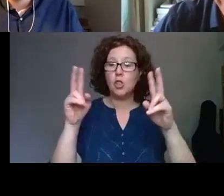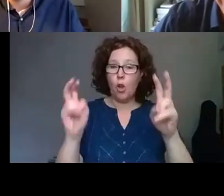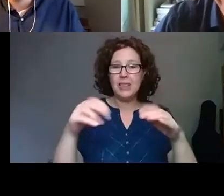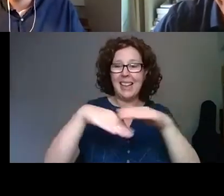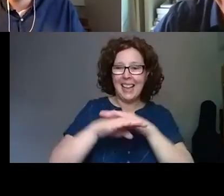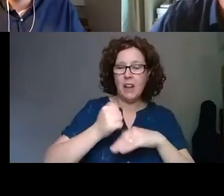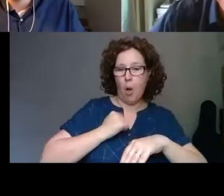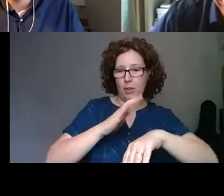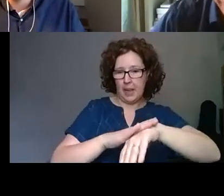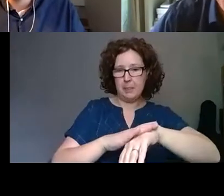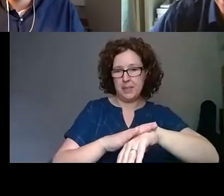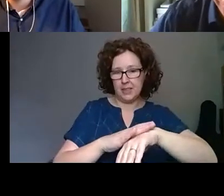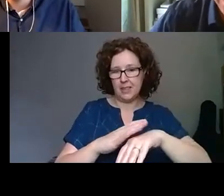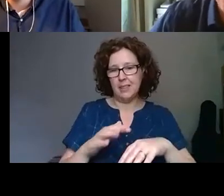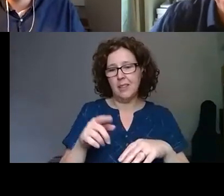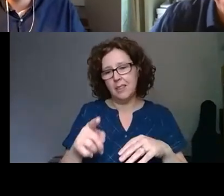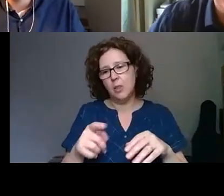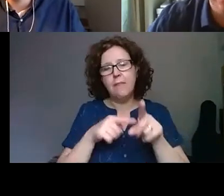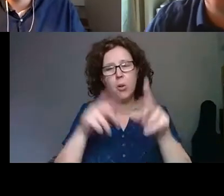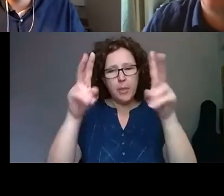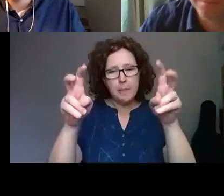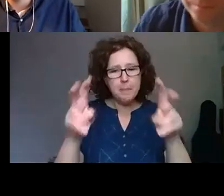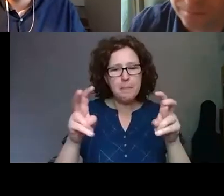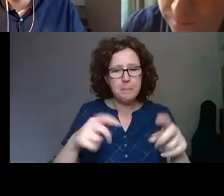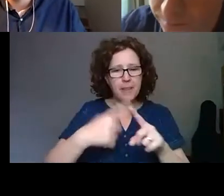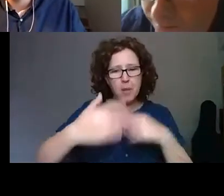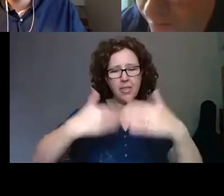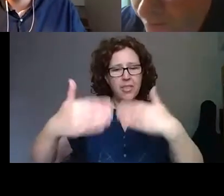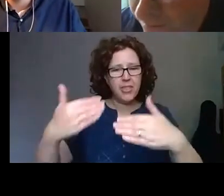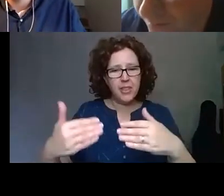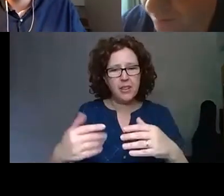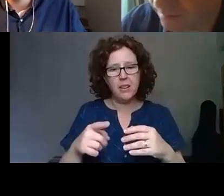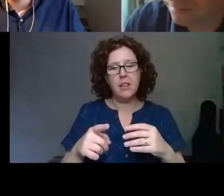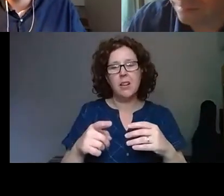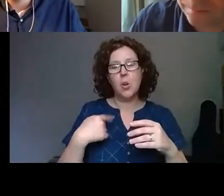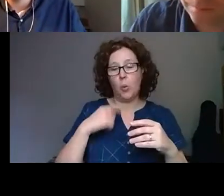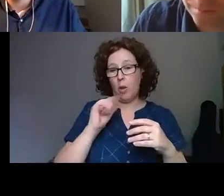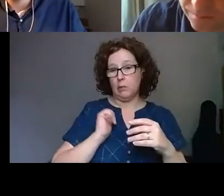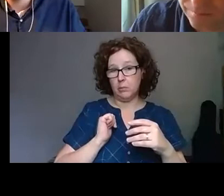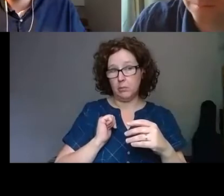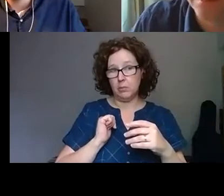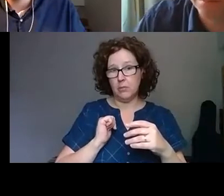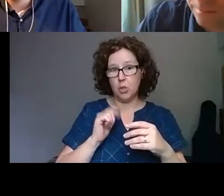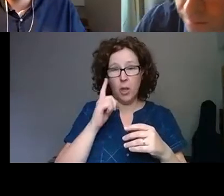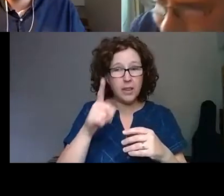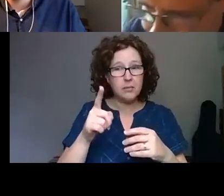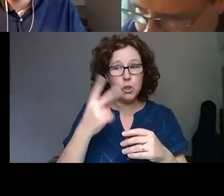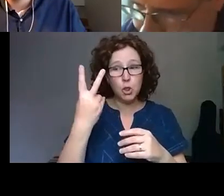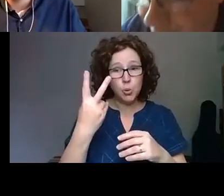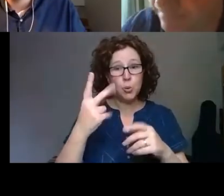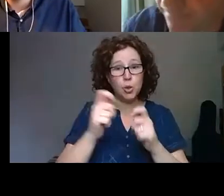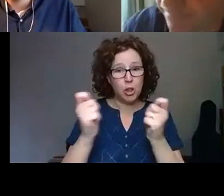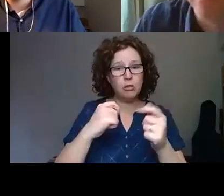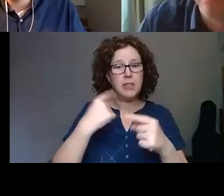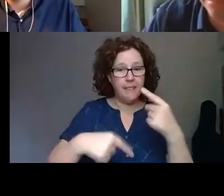And it is thematic, and we will be able to launch two journals per year. And the idea of the